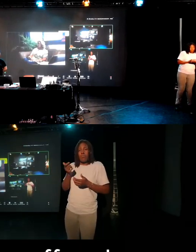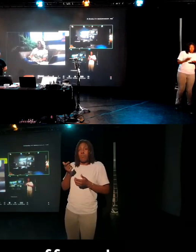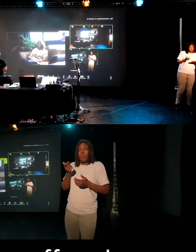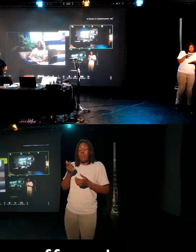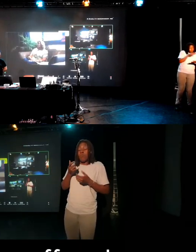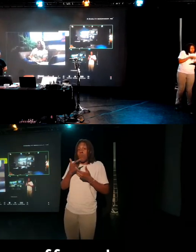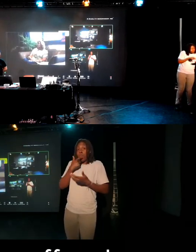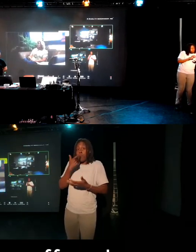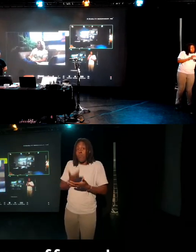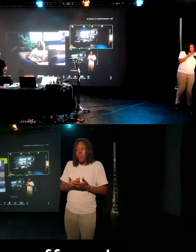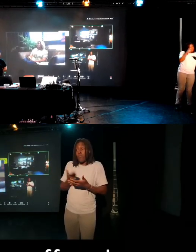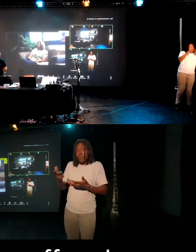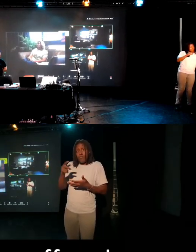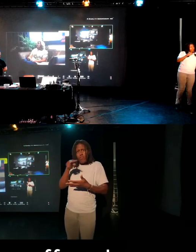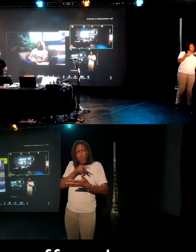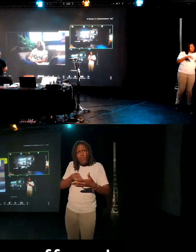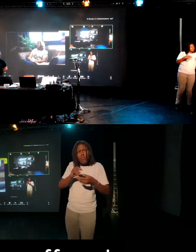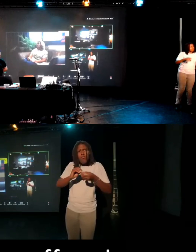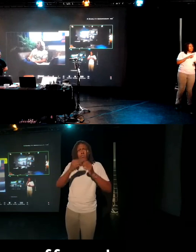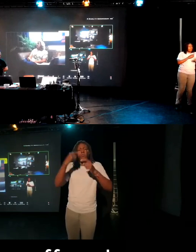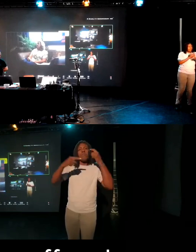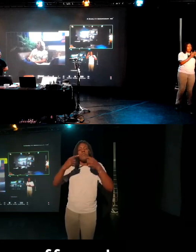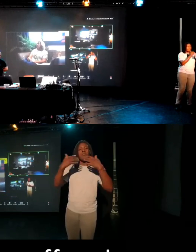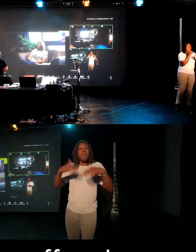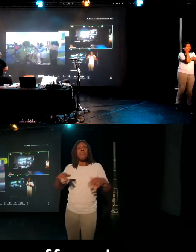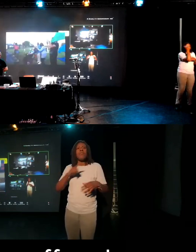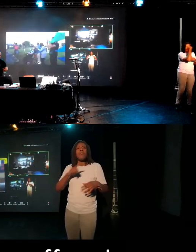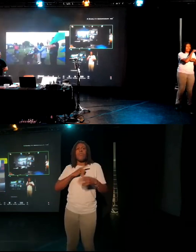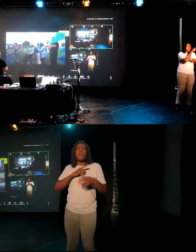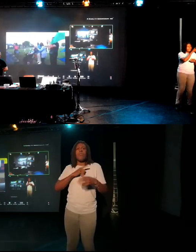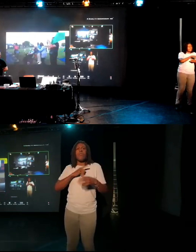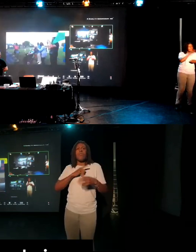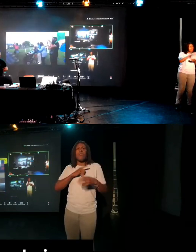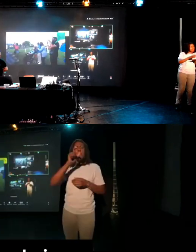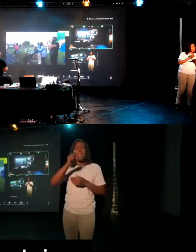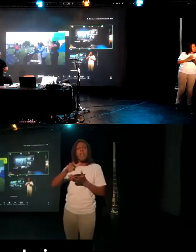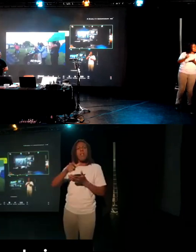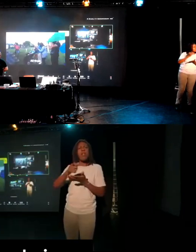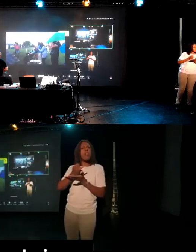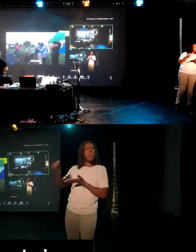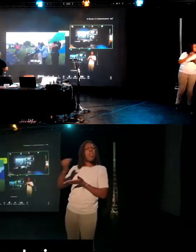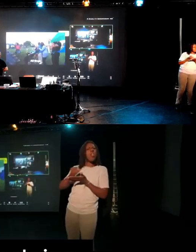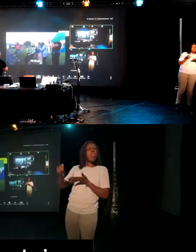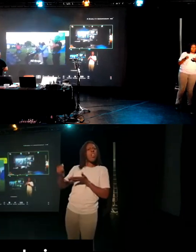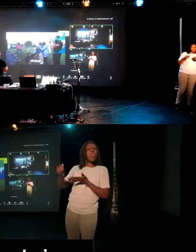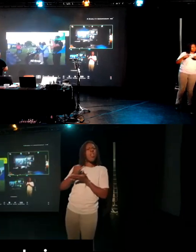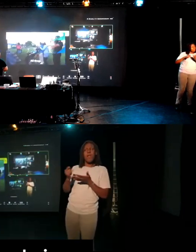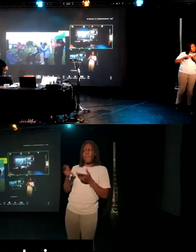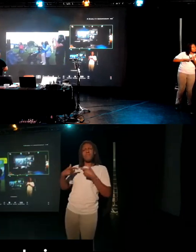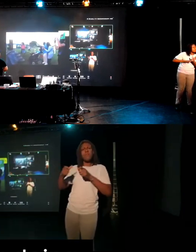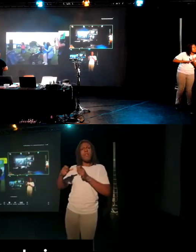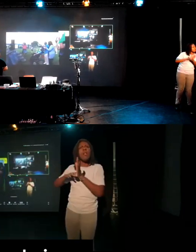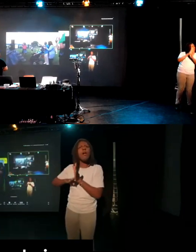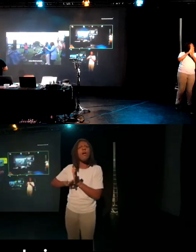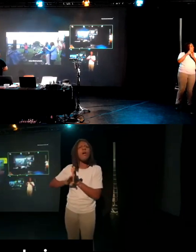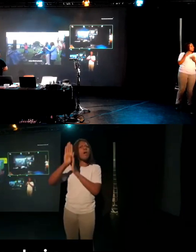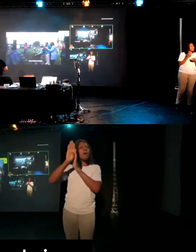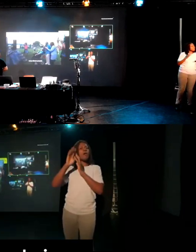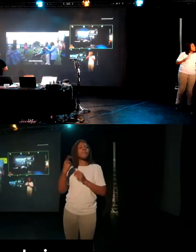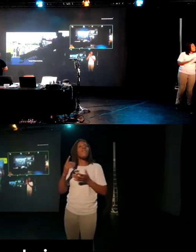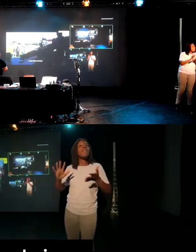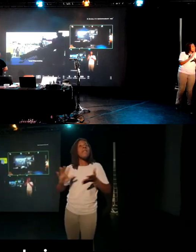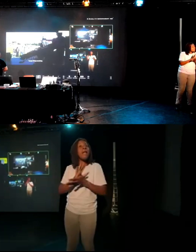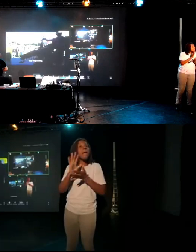All these very clever people wrote him off, and now to see him, to be really happy doing